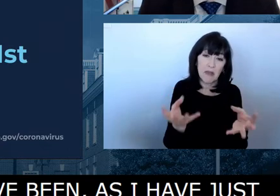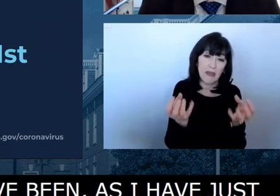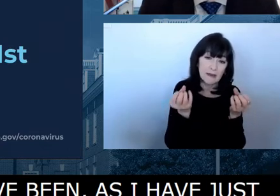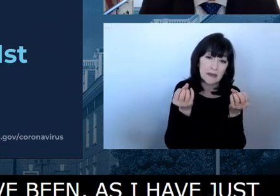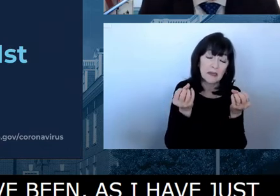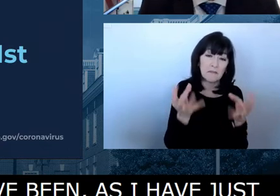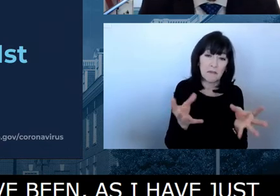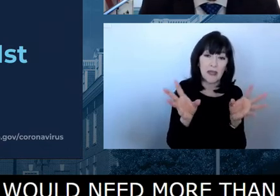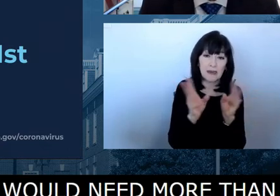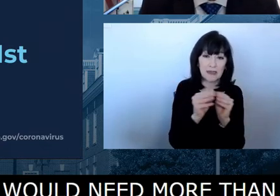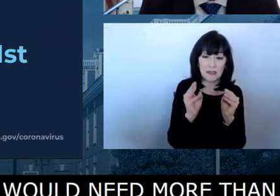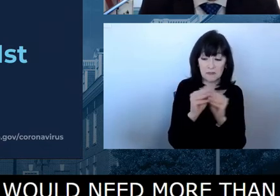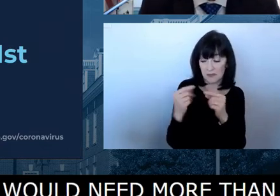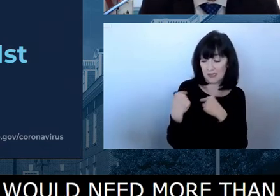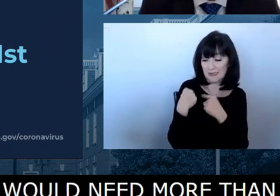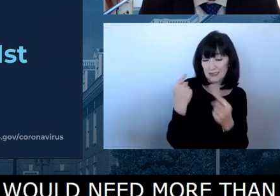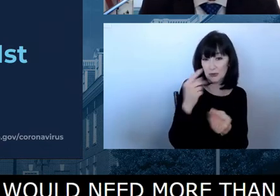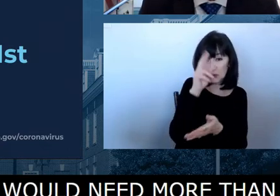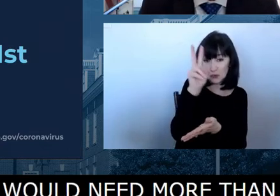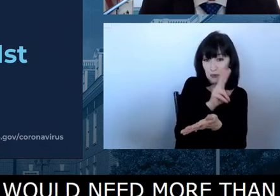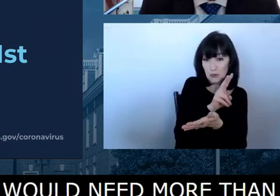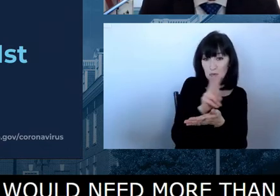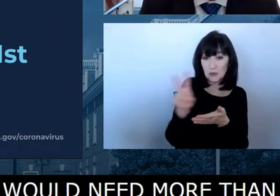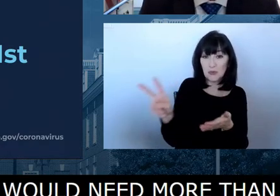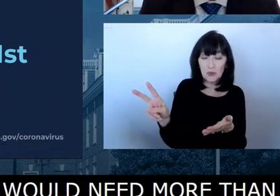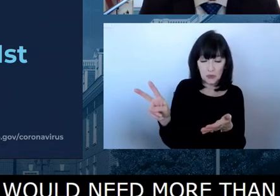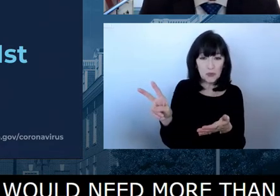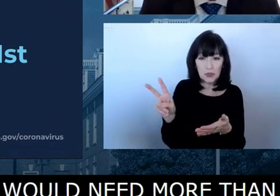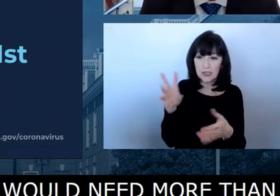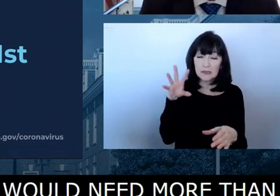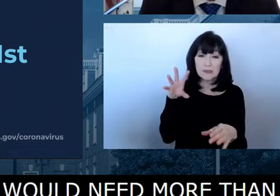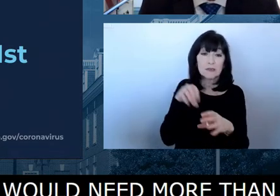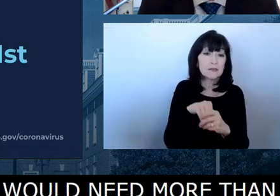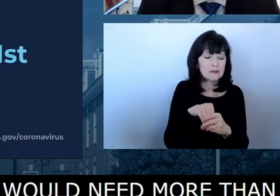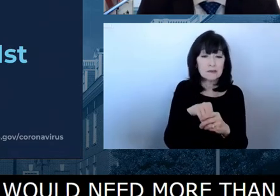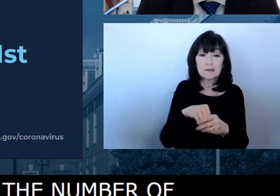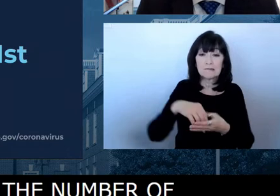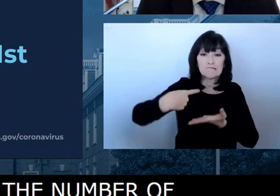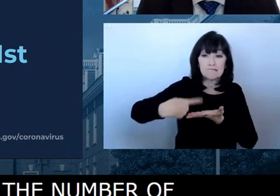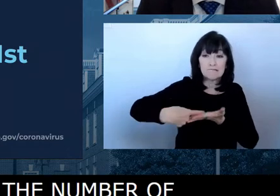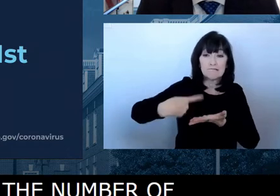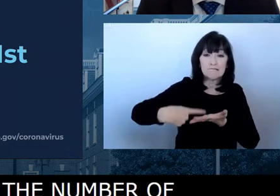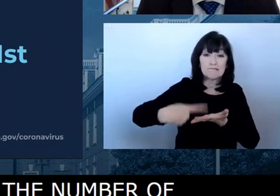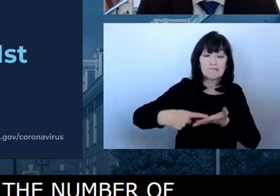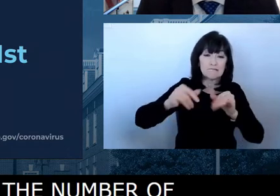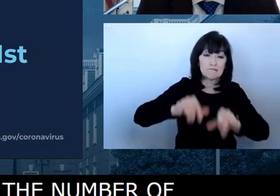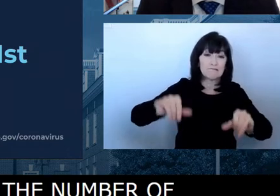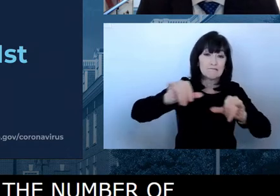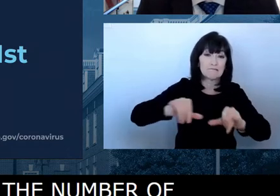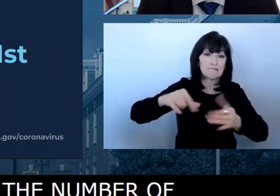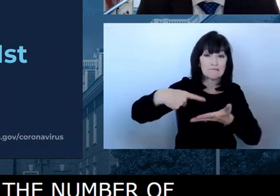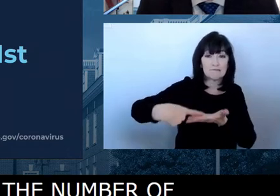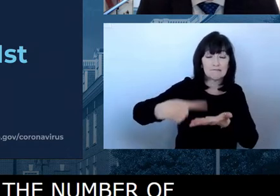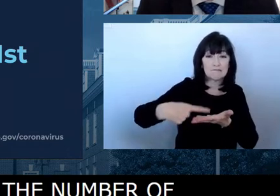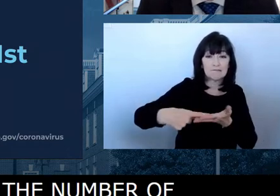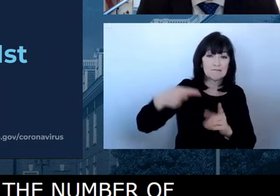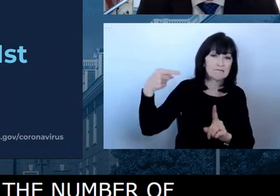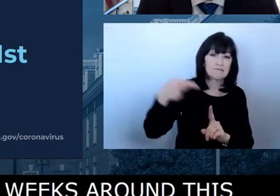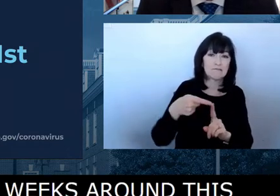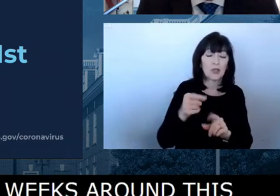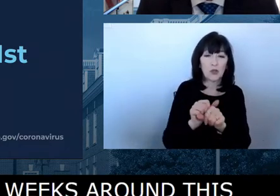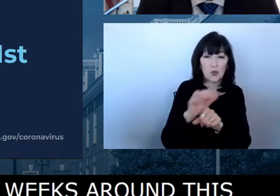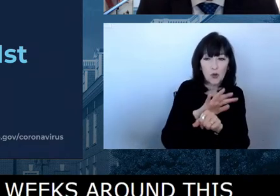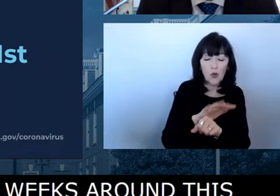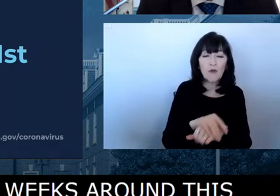in the last two weeks, um, around this very topic. And, um, I would point to